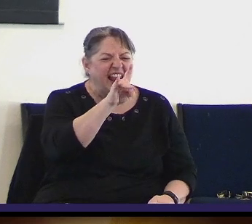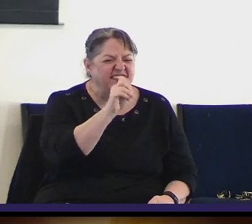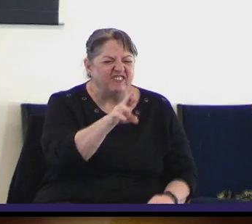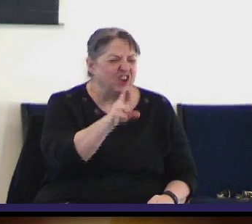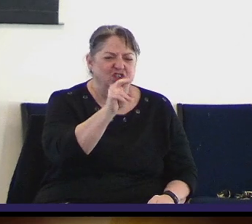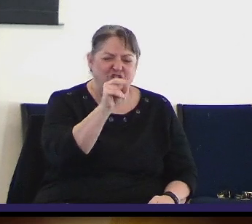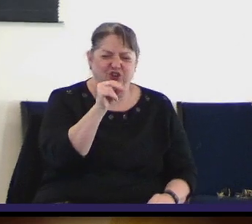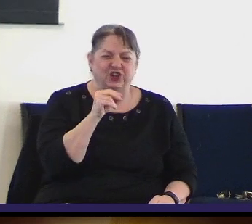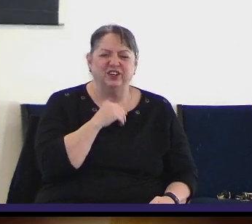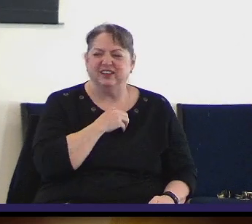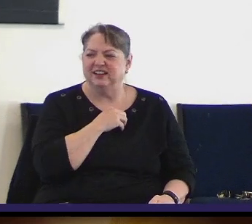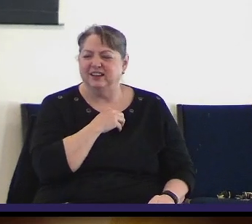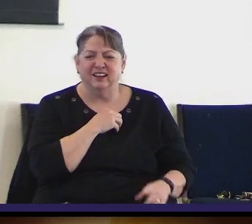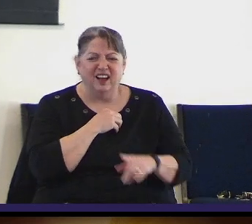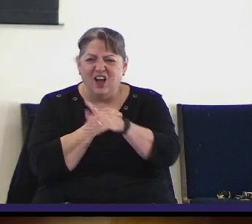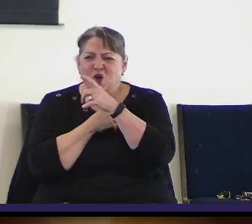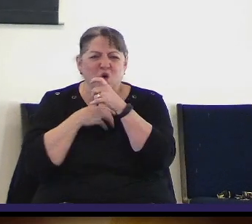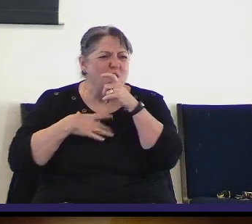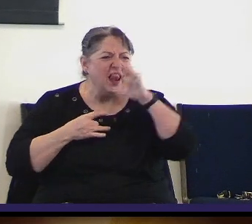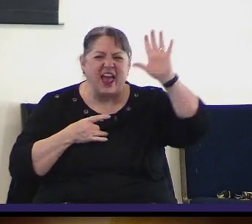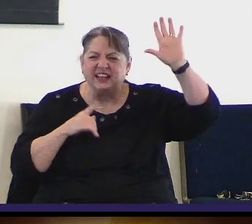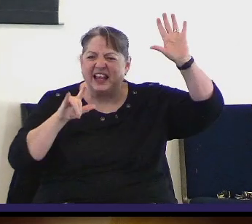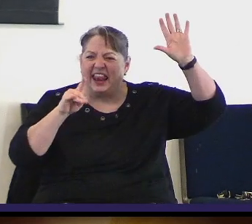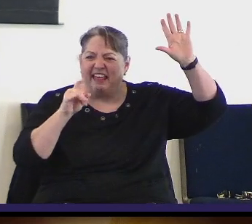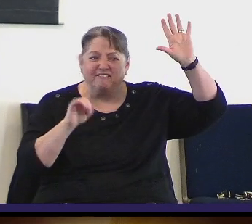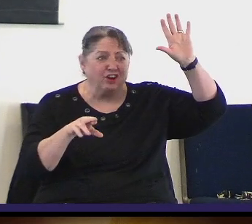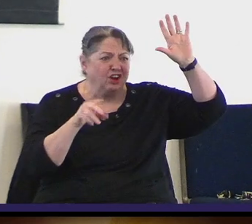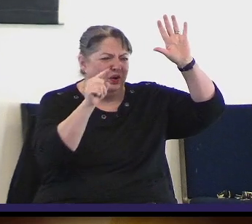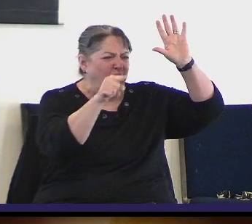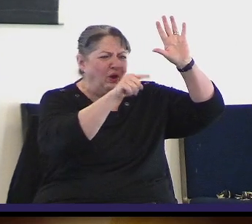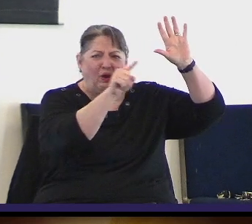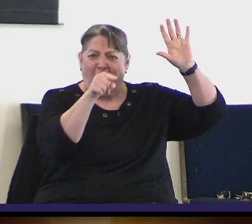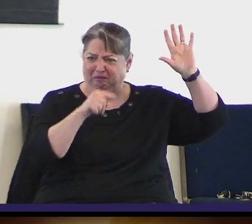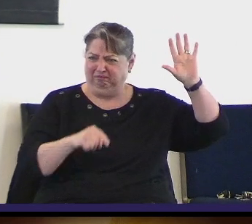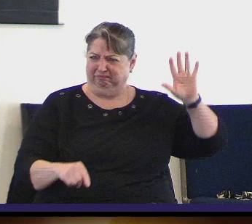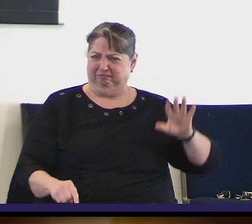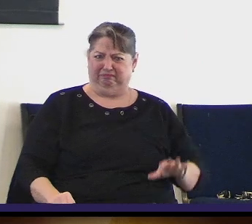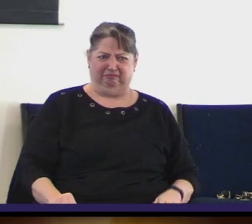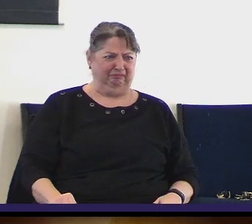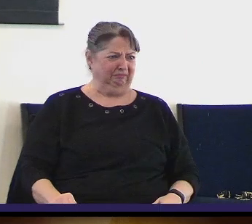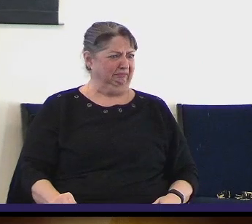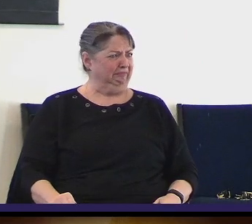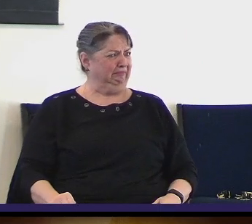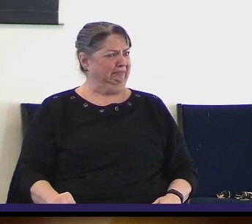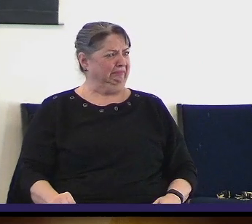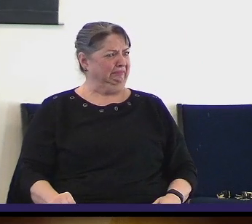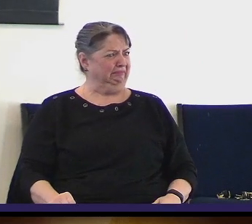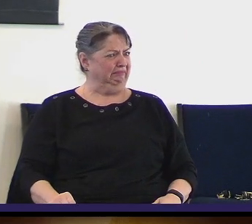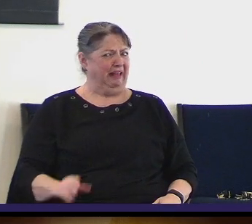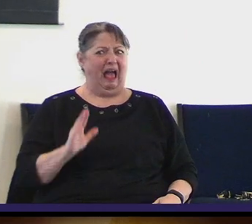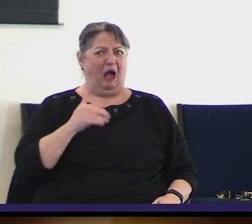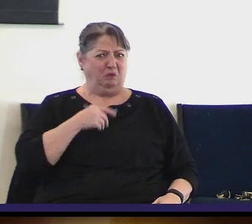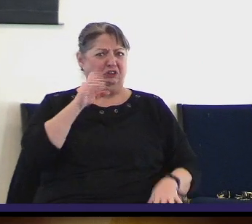Anybody here like liver besides Paul? Oh, wow, okay. Just pray for our church.